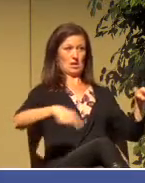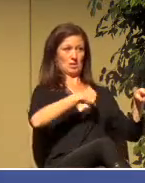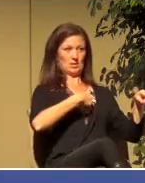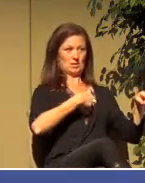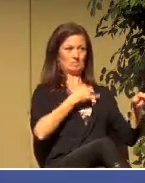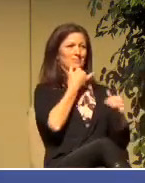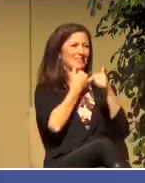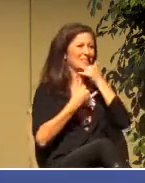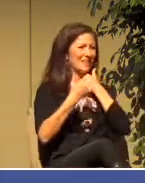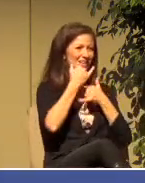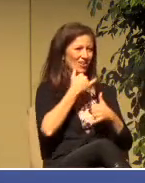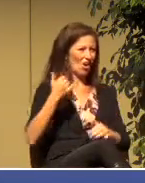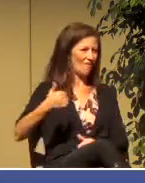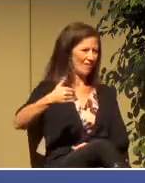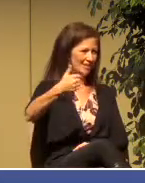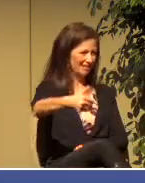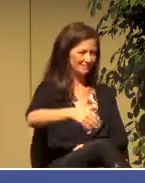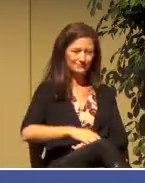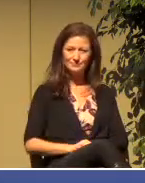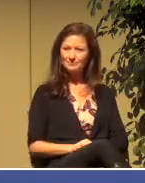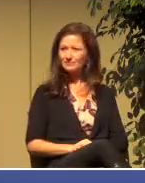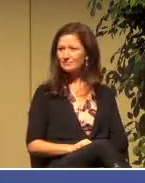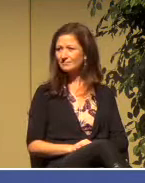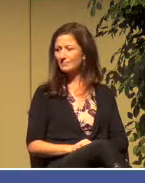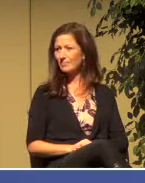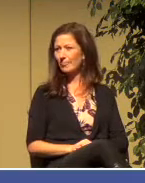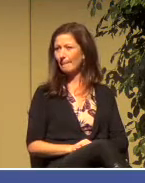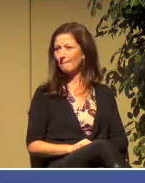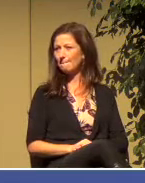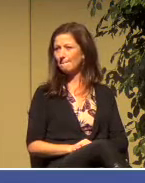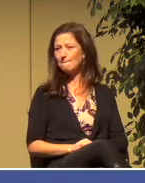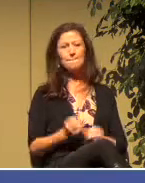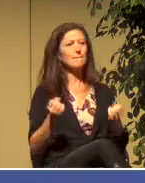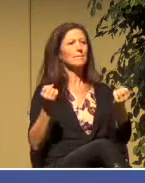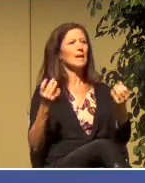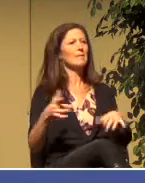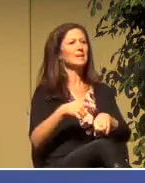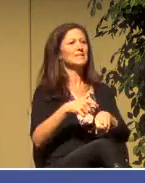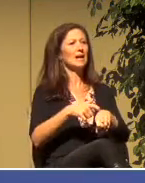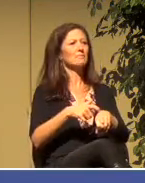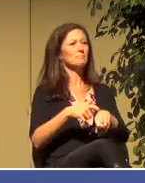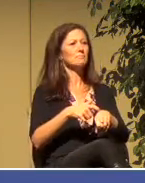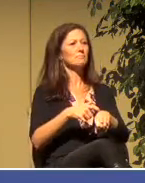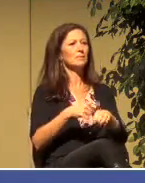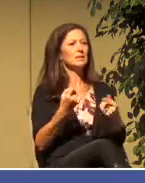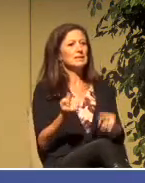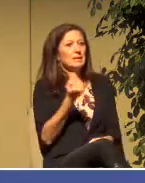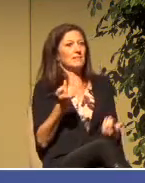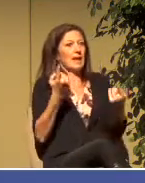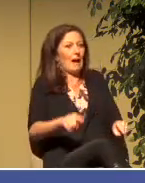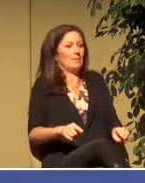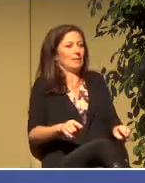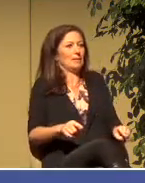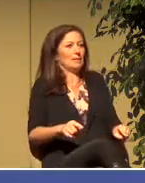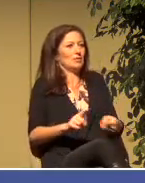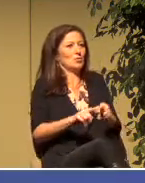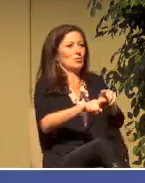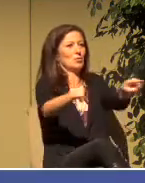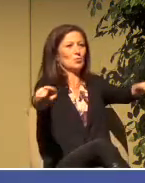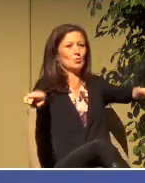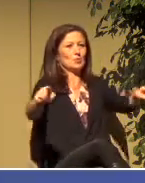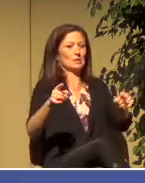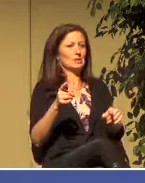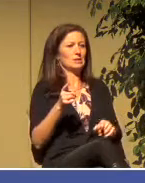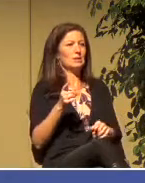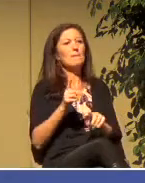How many times has something happened to you and you have that quiet voice in the back of your head asking if God is